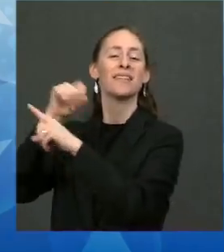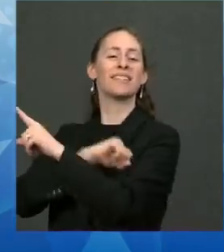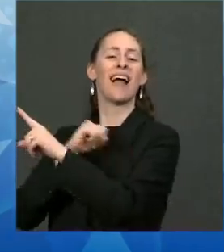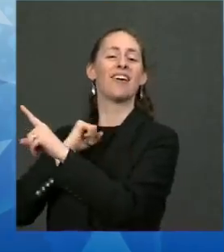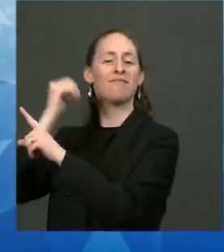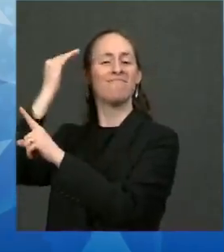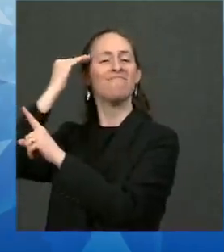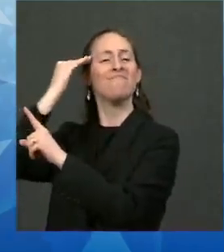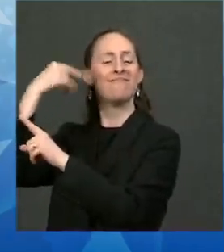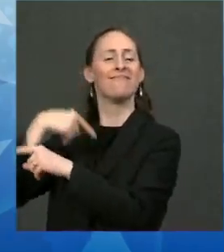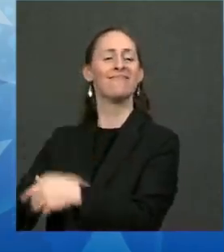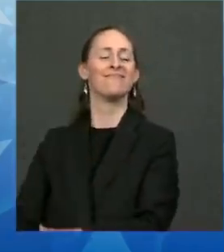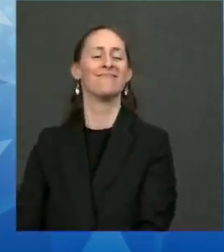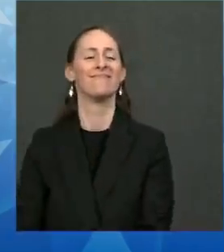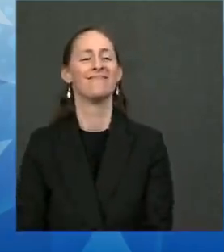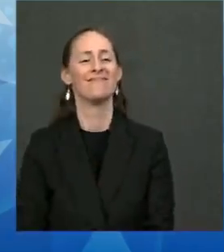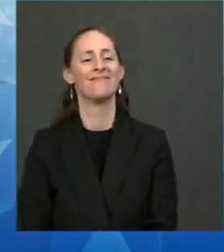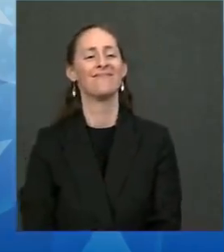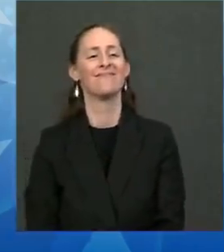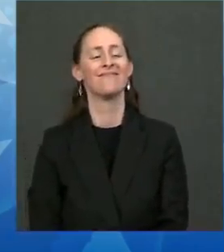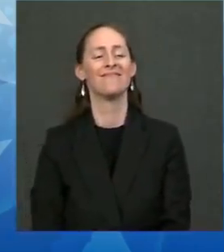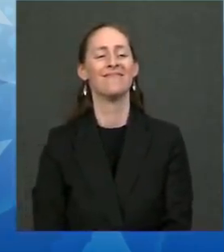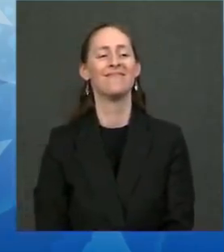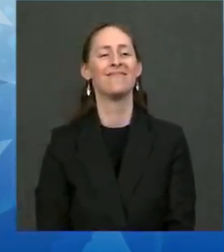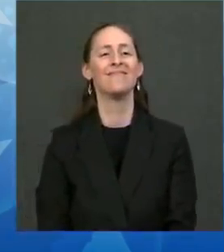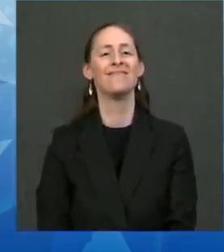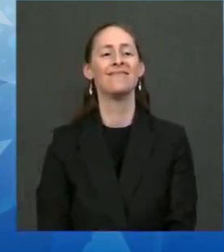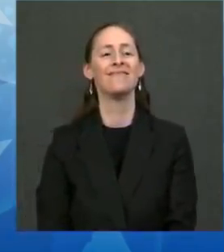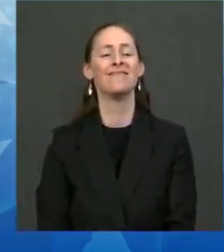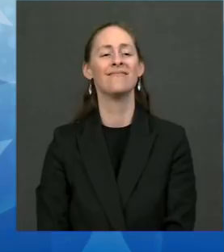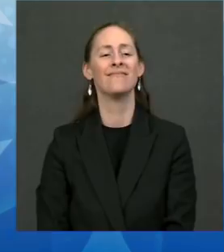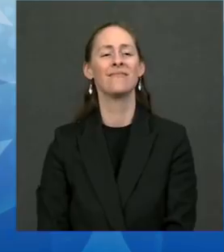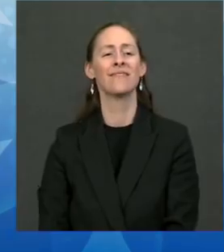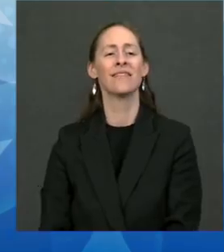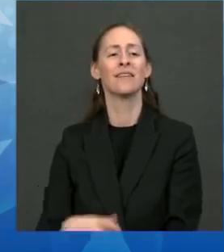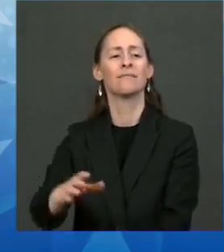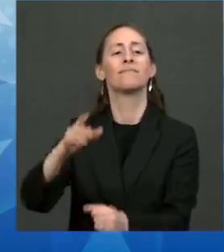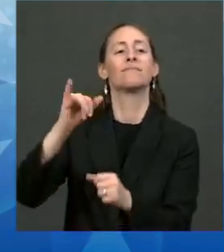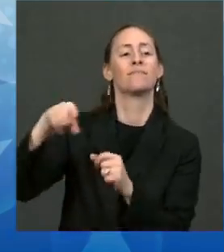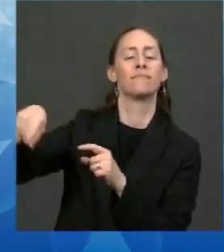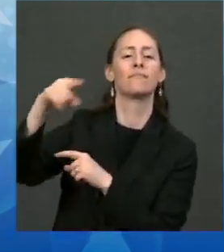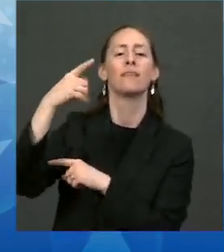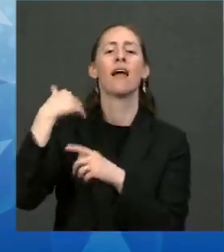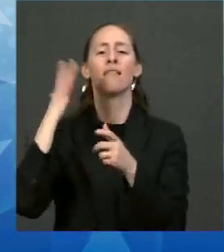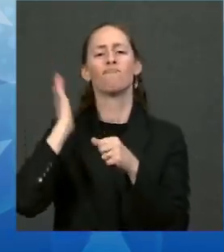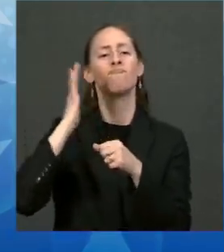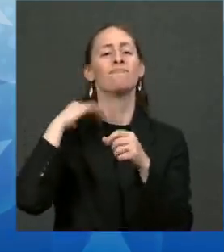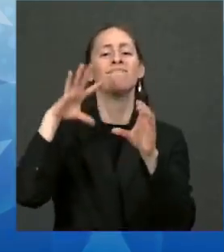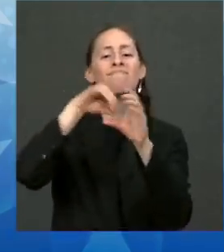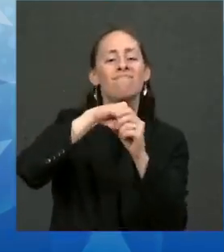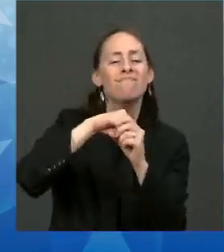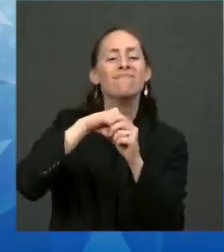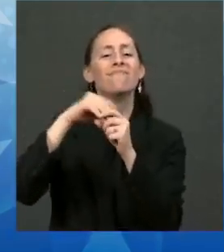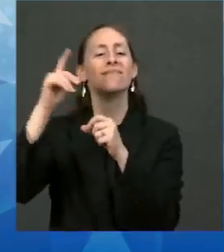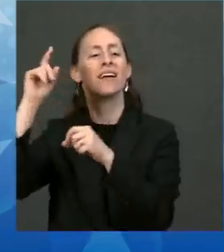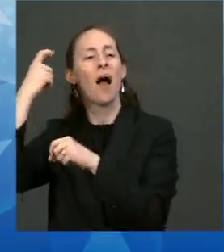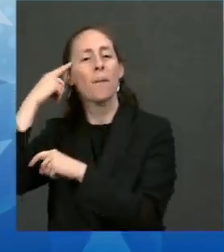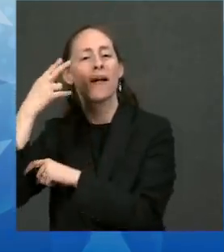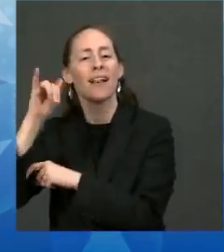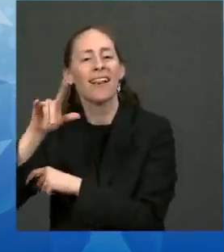and Chairman Hill of the Oneida Nation and our